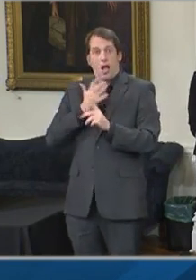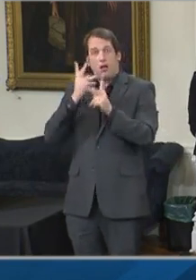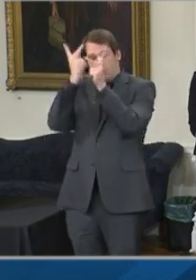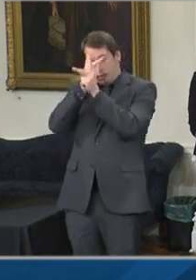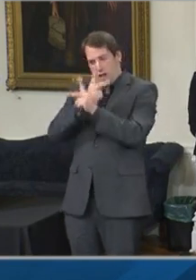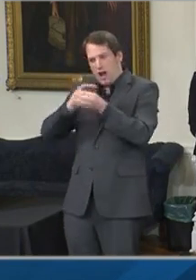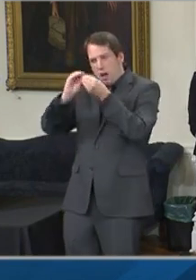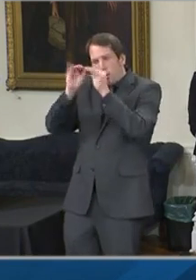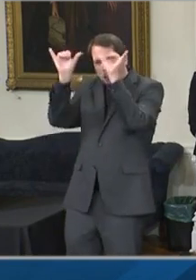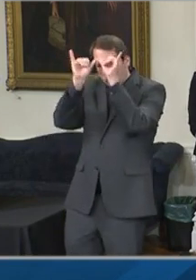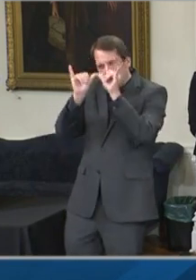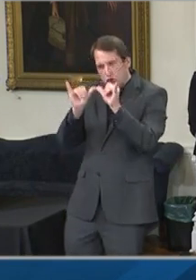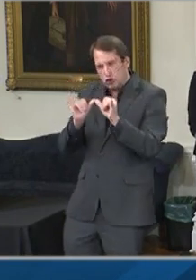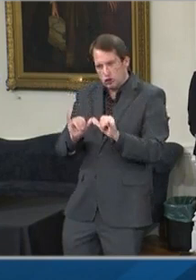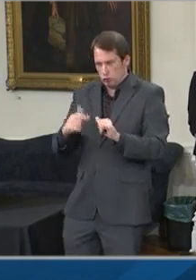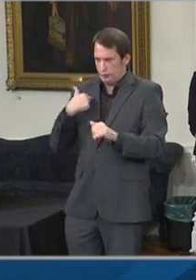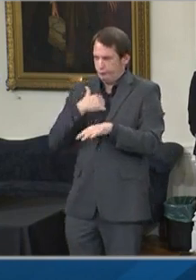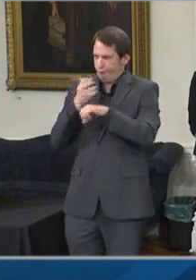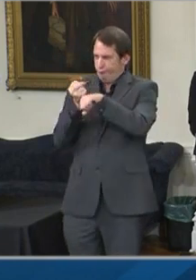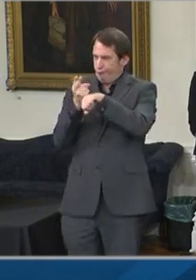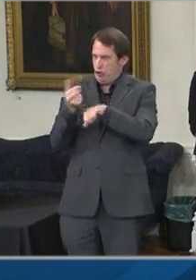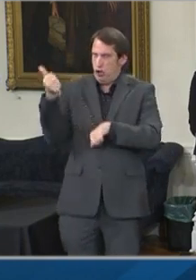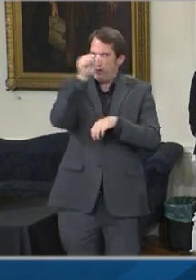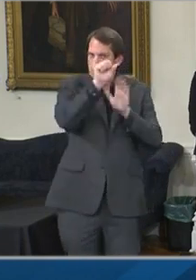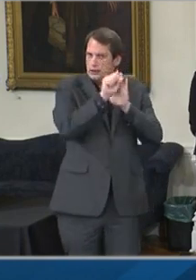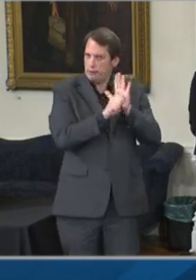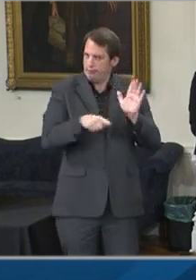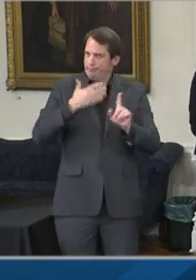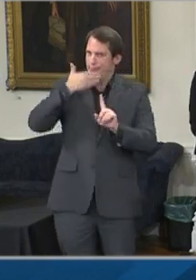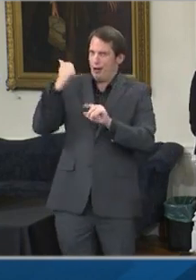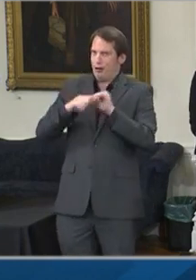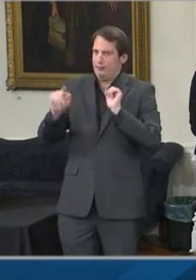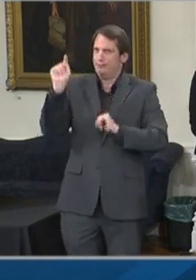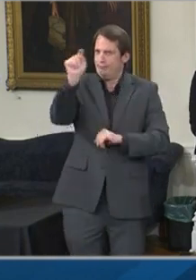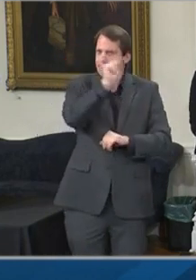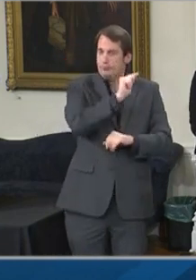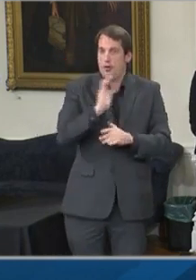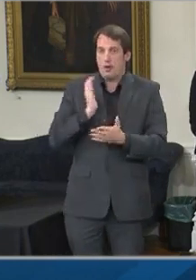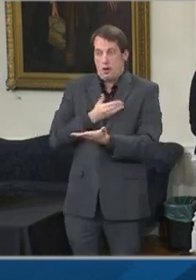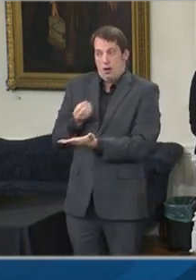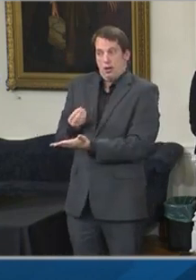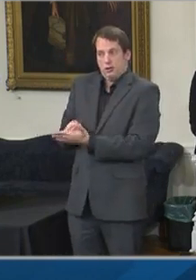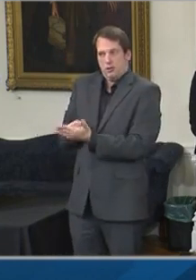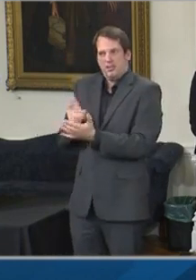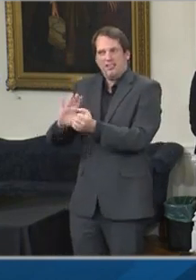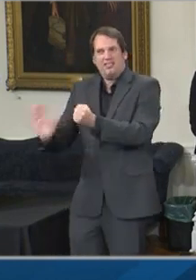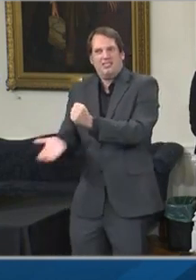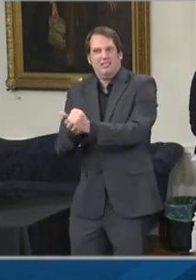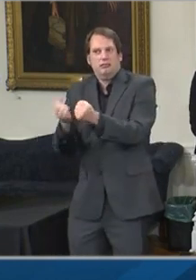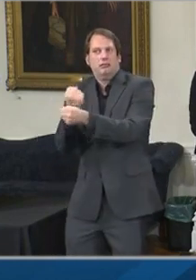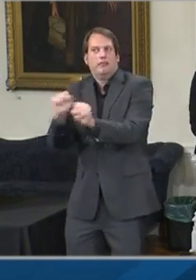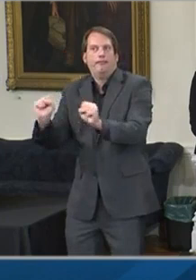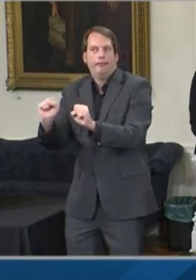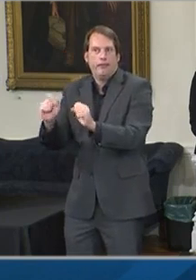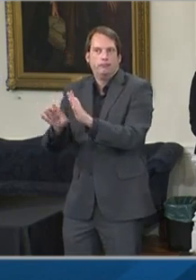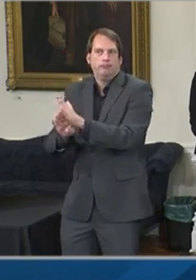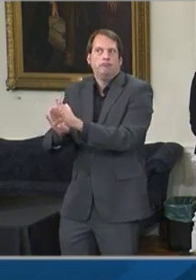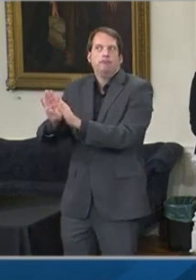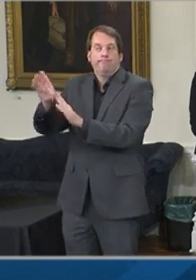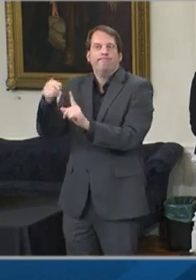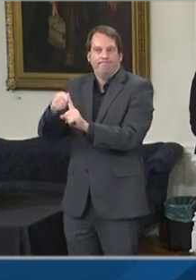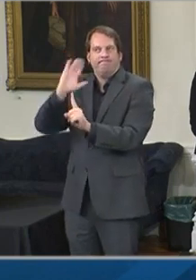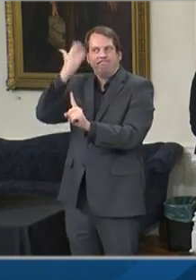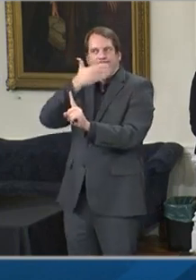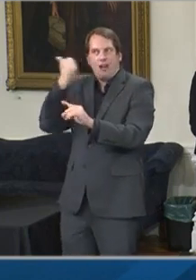experiencing a better economic recovery than the nation and most other states. Maryland was